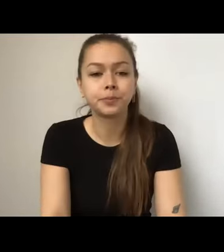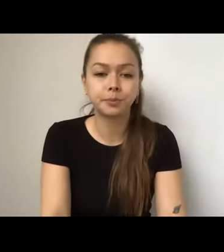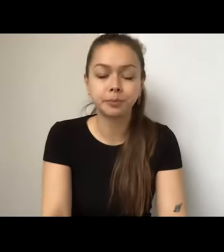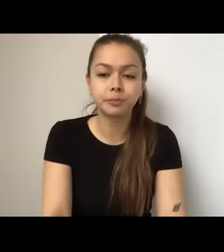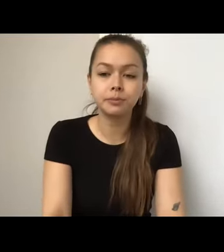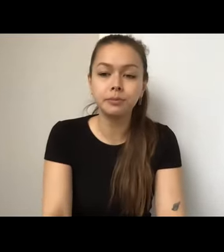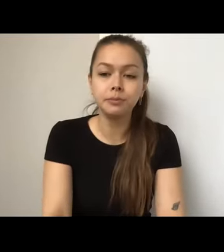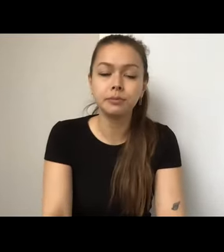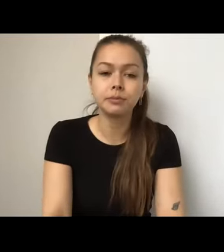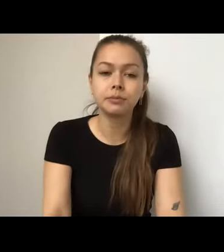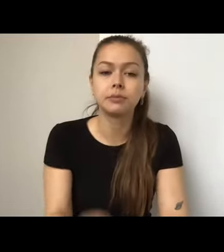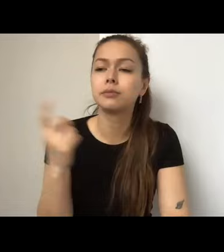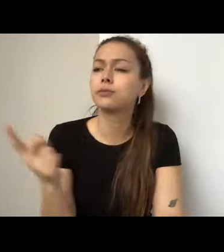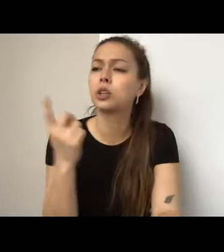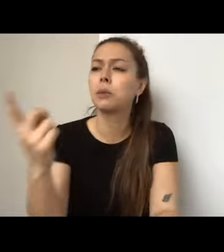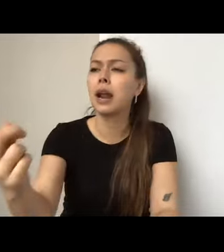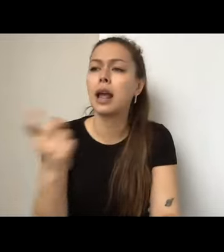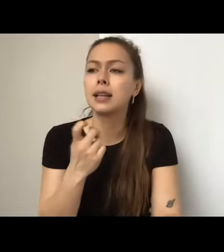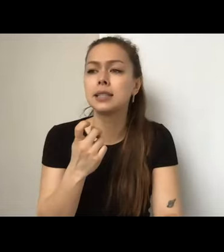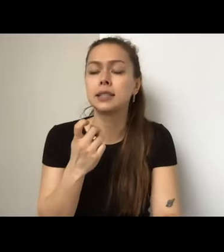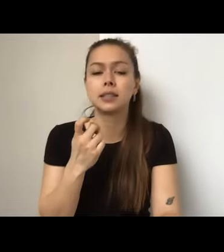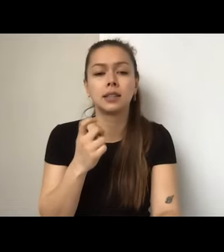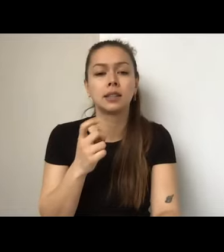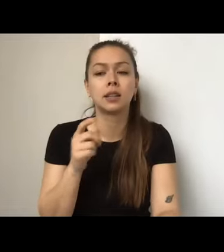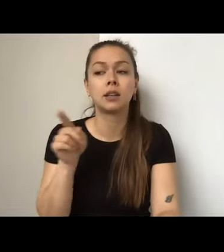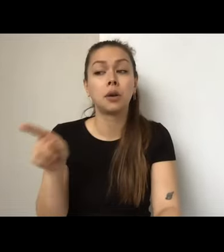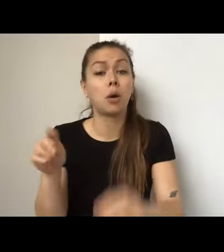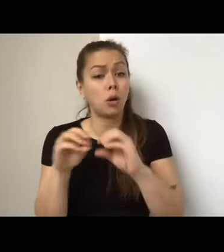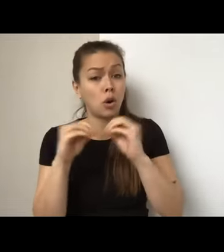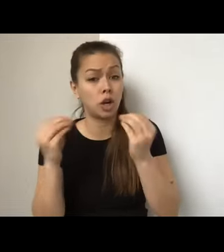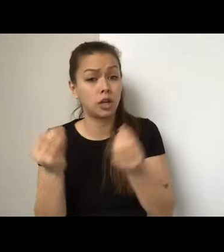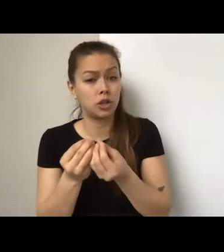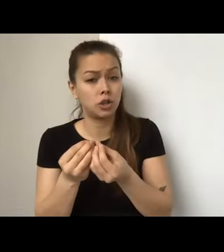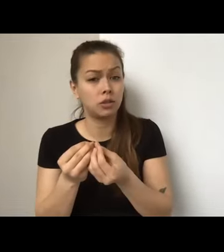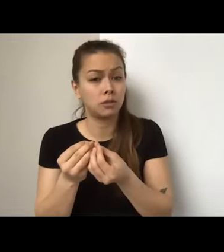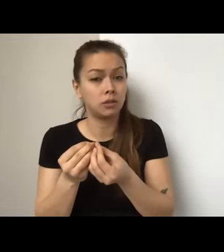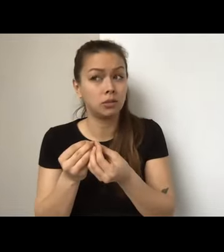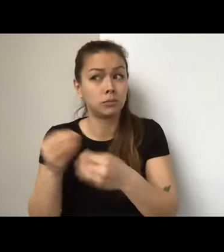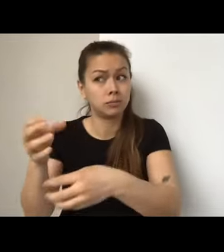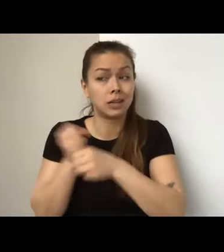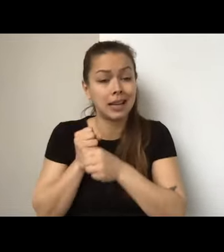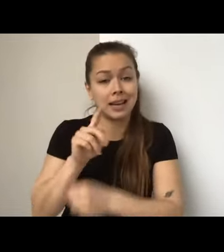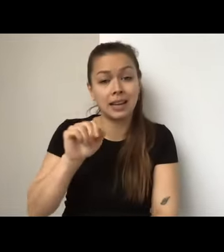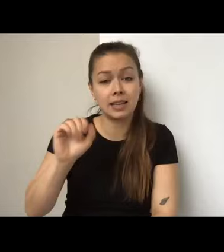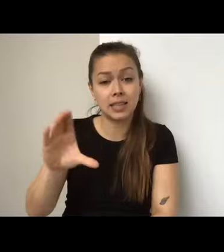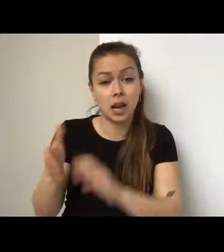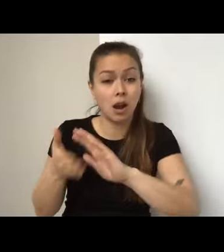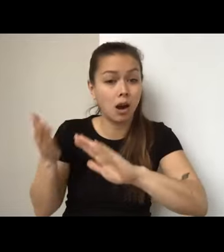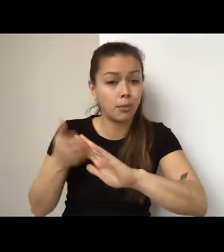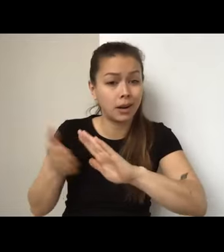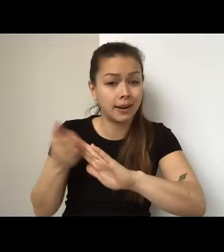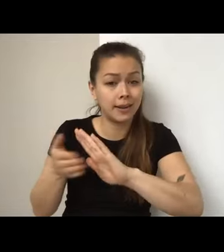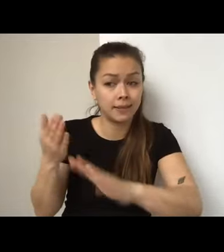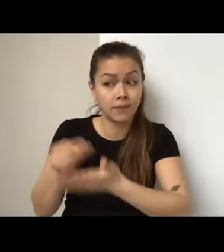somebody asked, um, if organizations receiving TAC operating funding are eligible to apply, the answer is yes. Yes, you are.